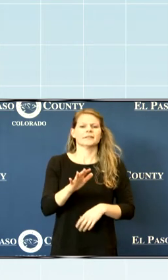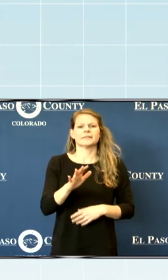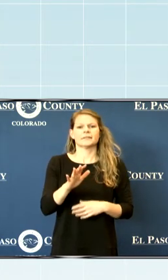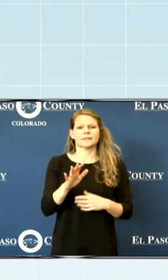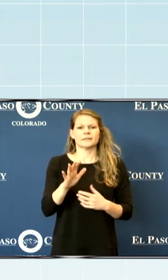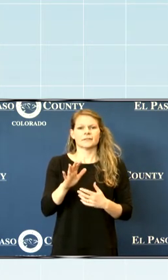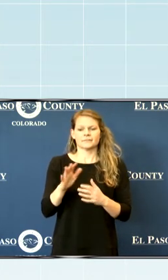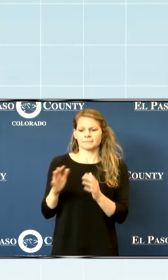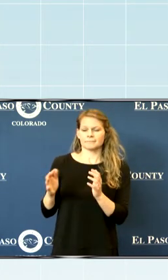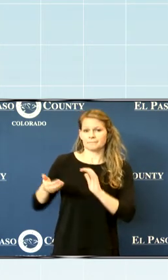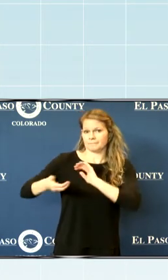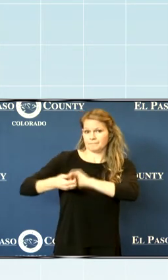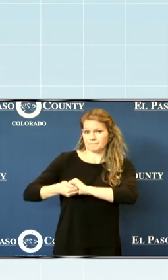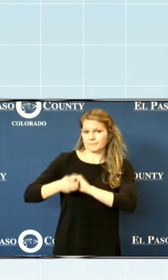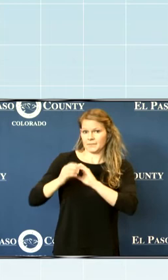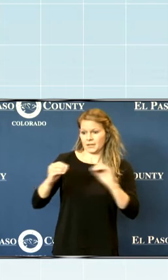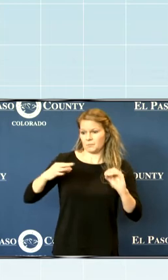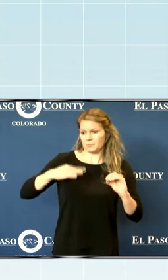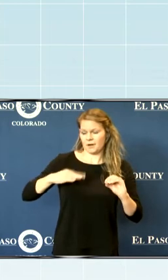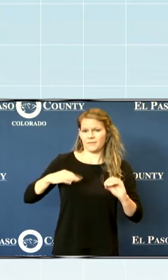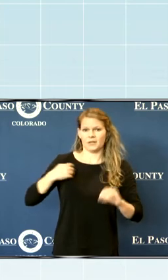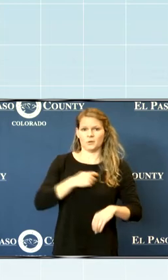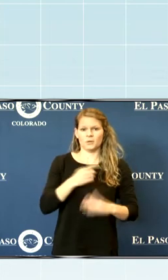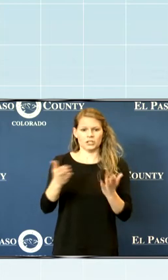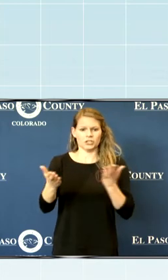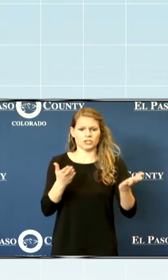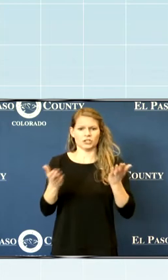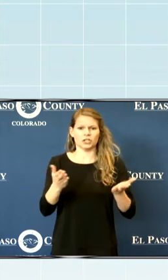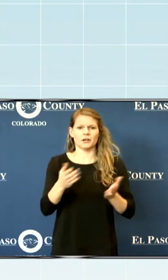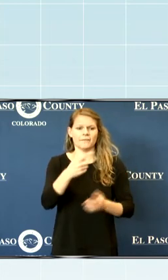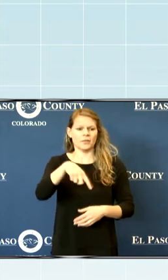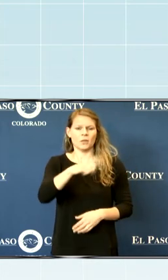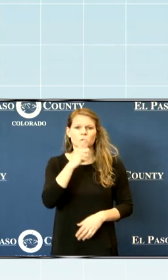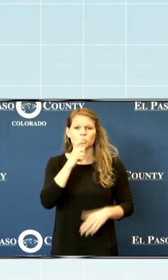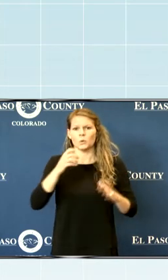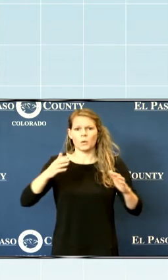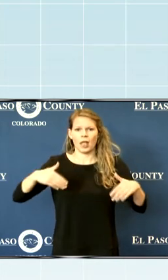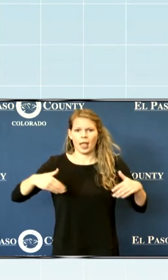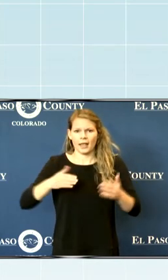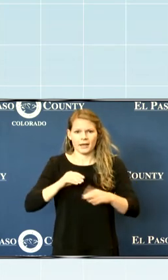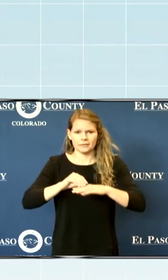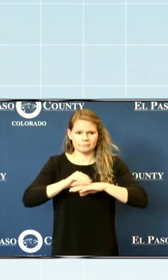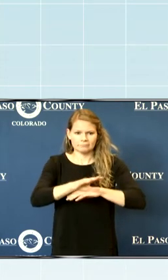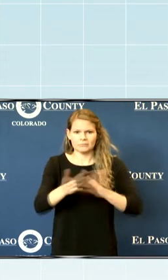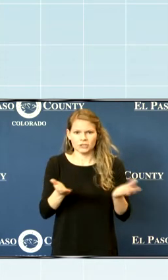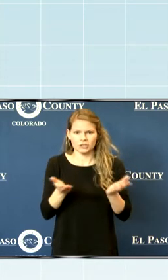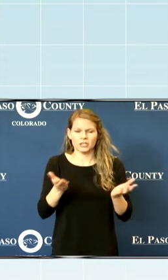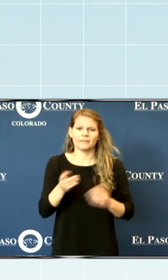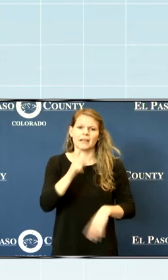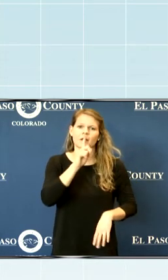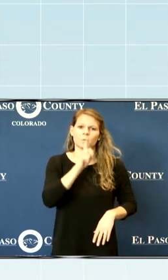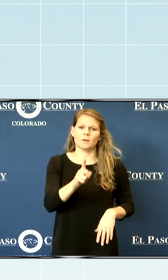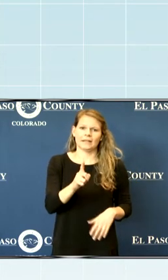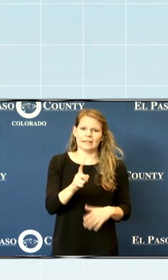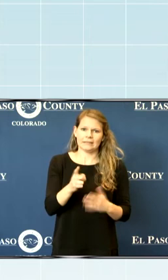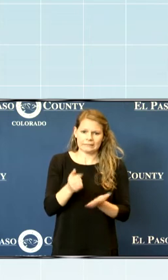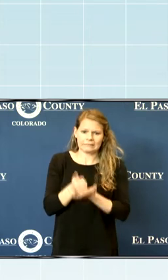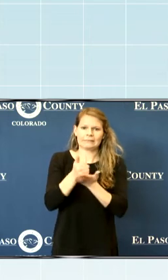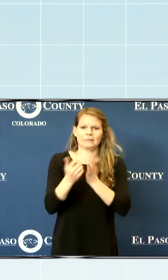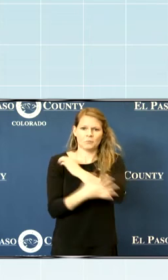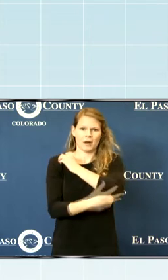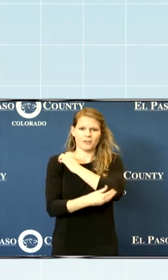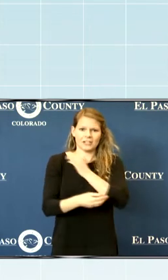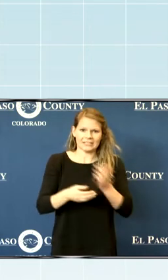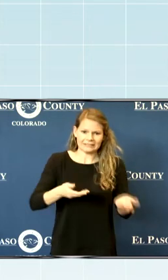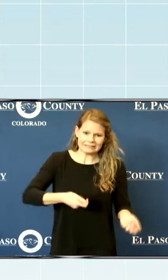partners to serve the underserved and put an enormous dent in poverty in El Paso County by focusing